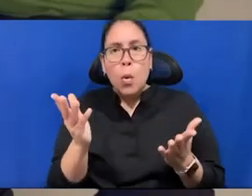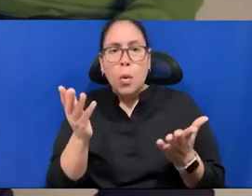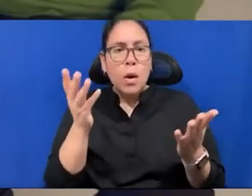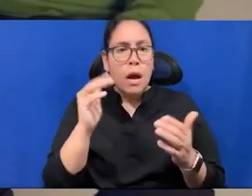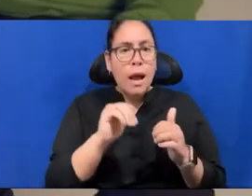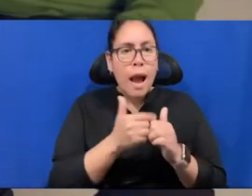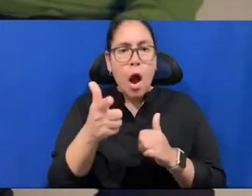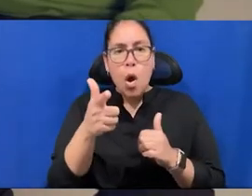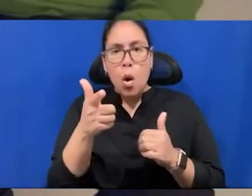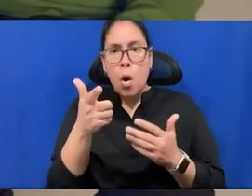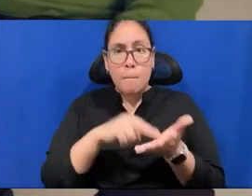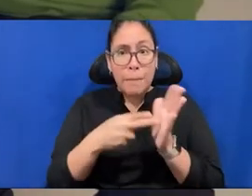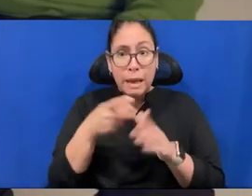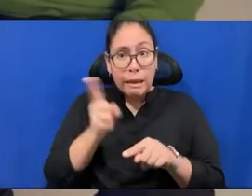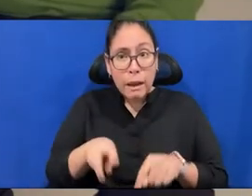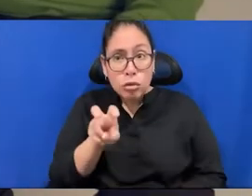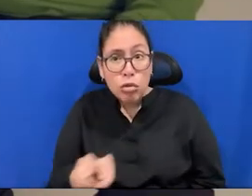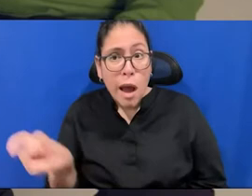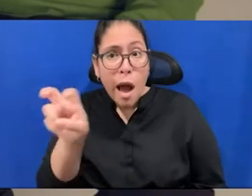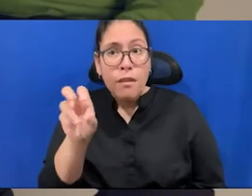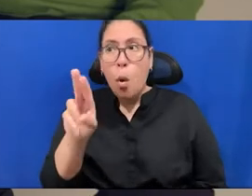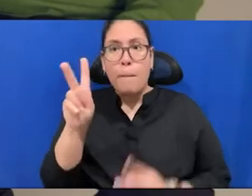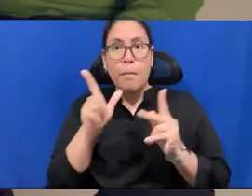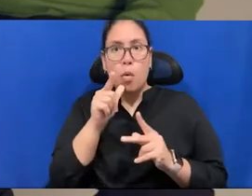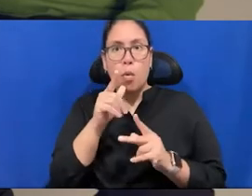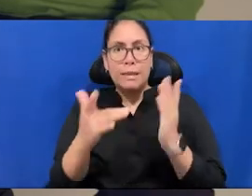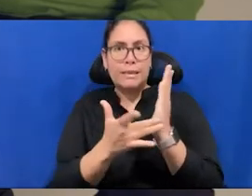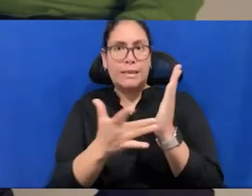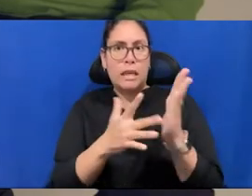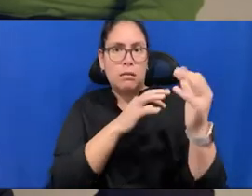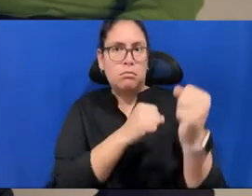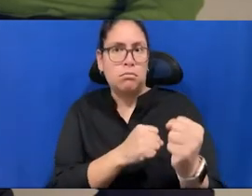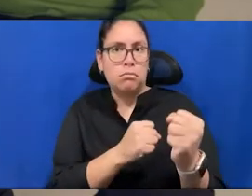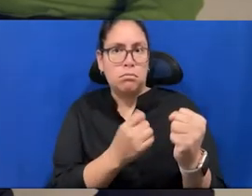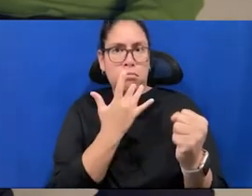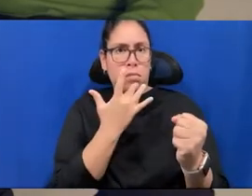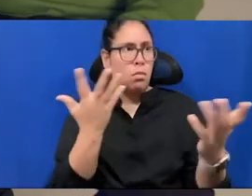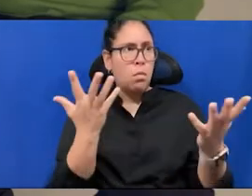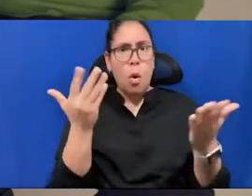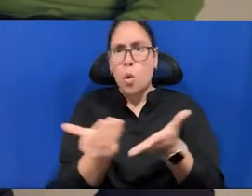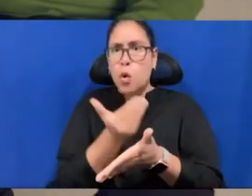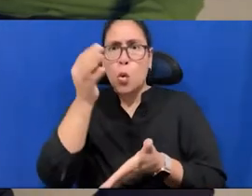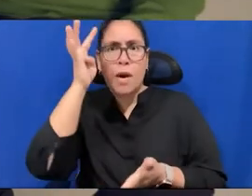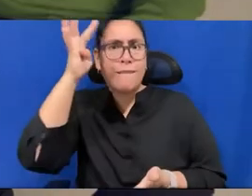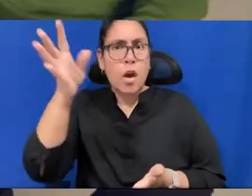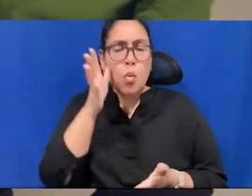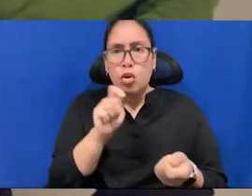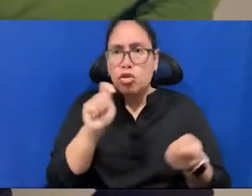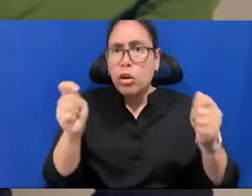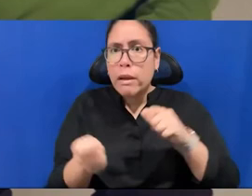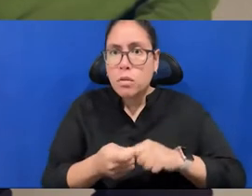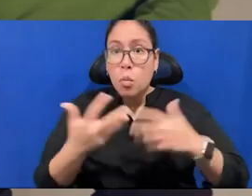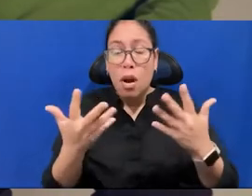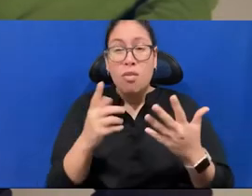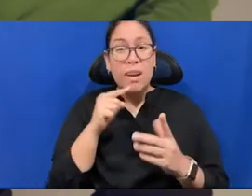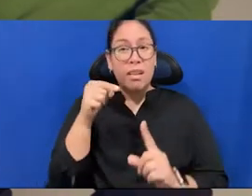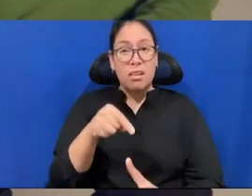people who are very much techno-driven, and they think, well, this is a new invention, this will change, and actually, what, what it changed more is about, is, you know,